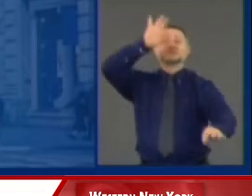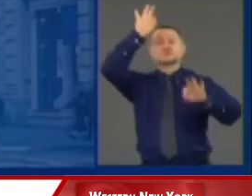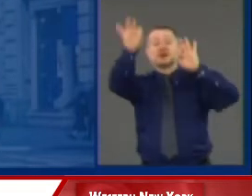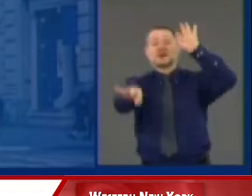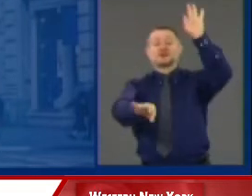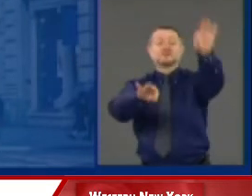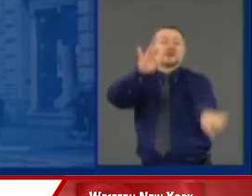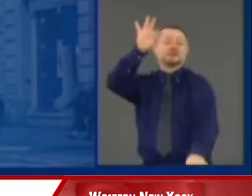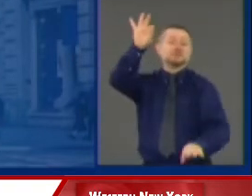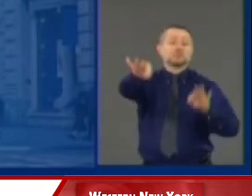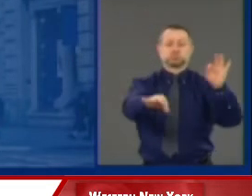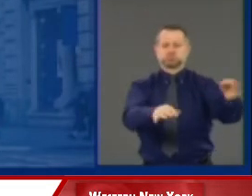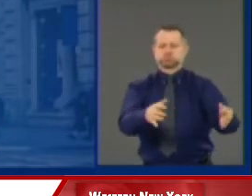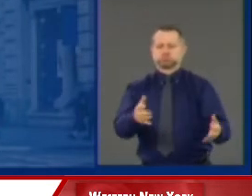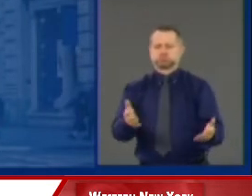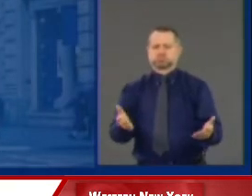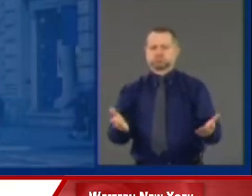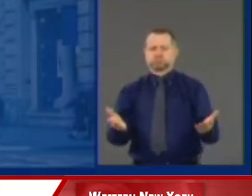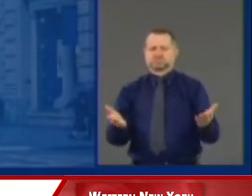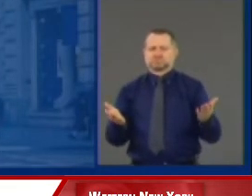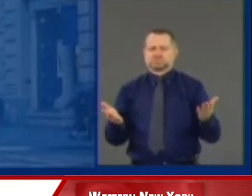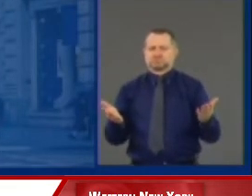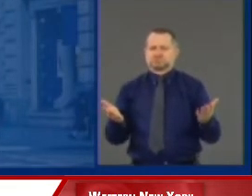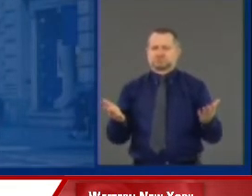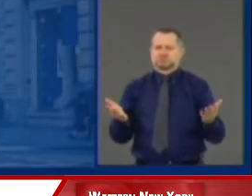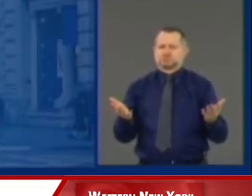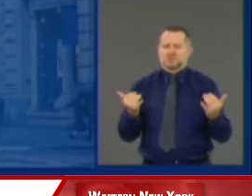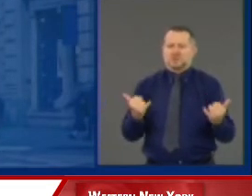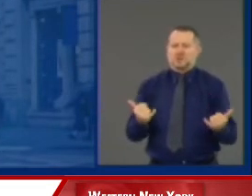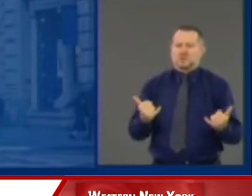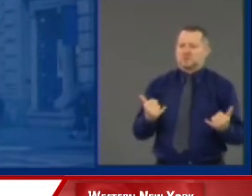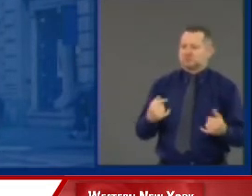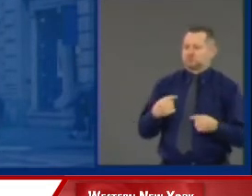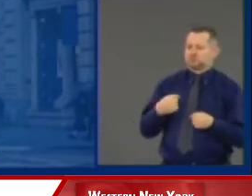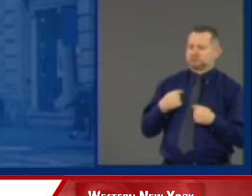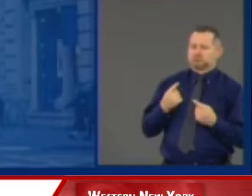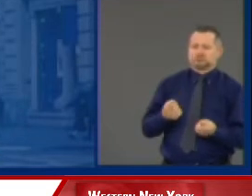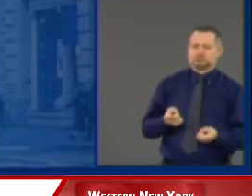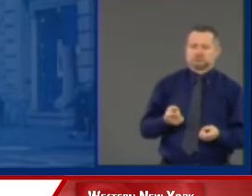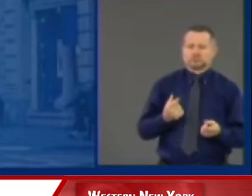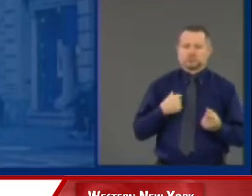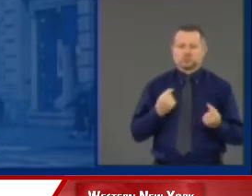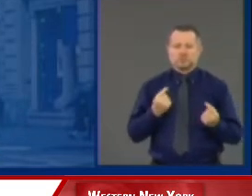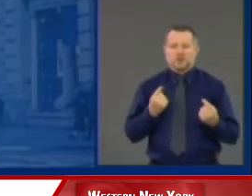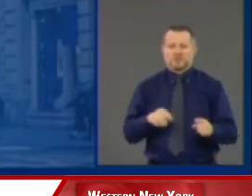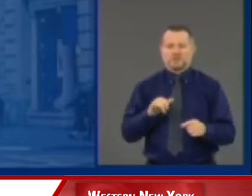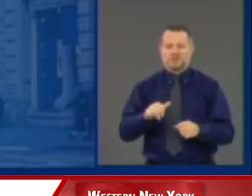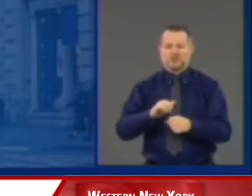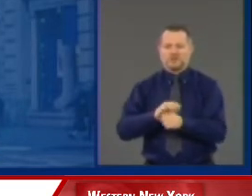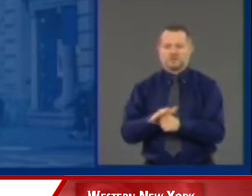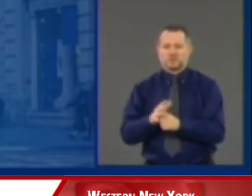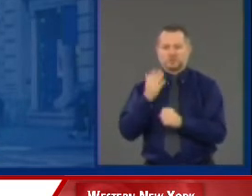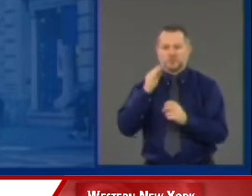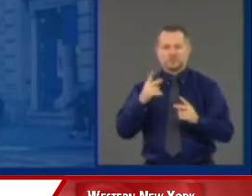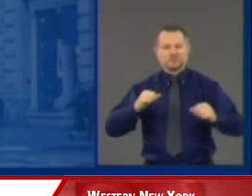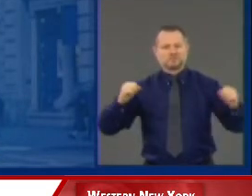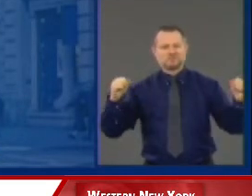We don't even know the consequence for the COVID virus of those mass gatherings.